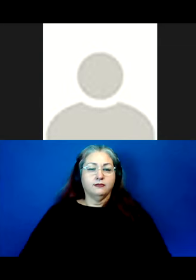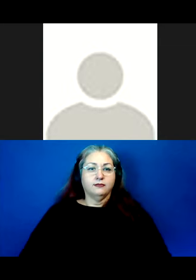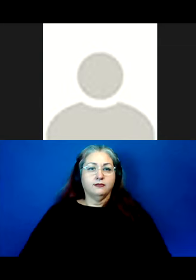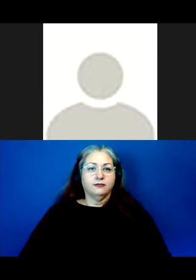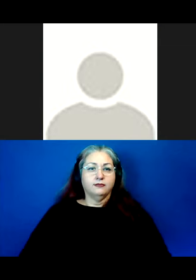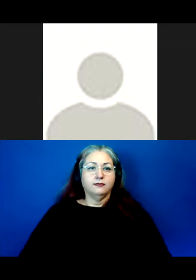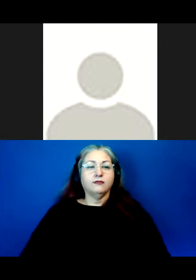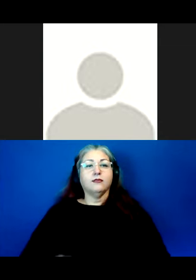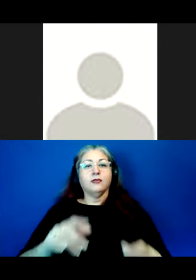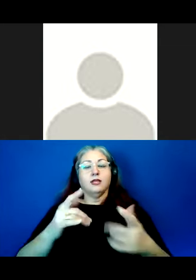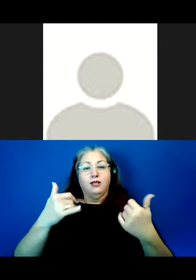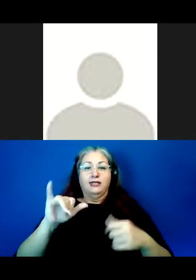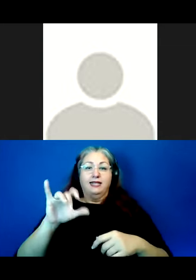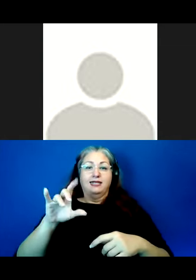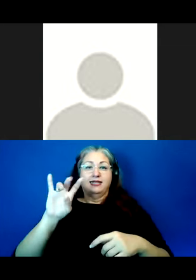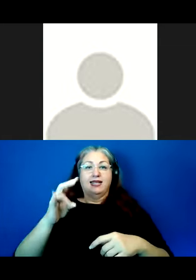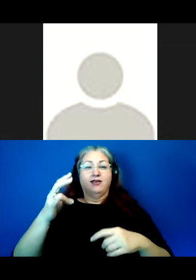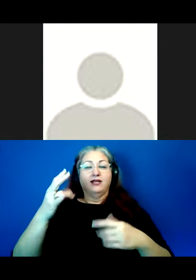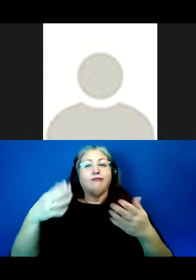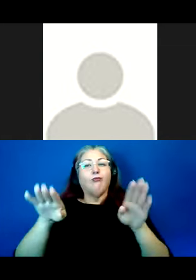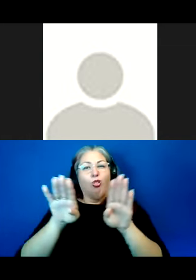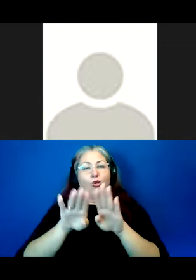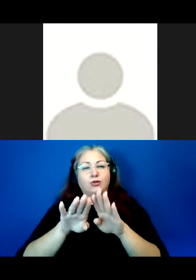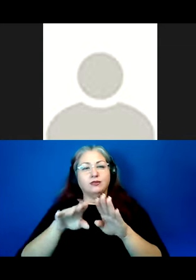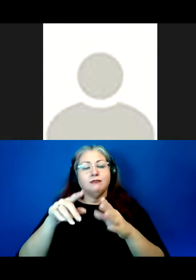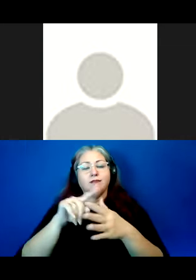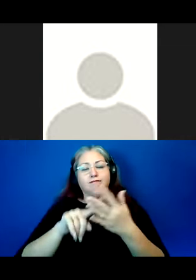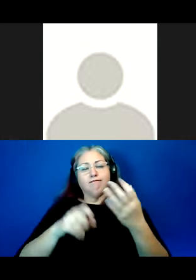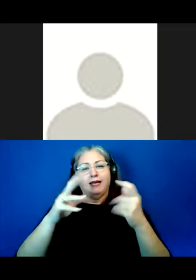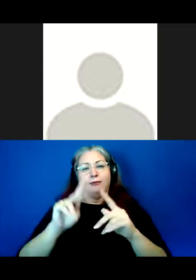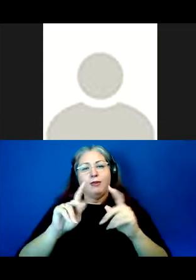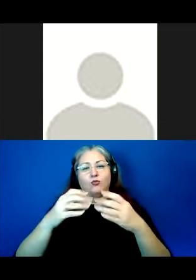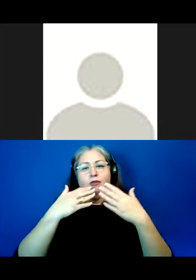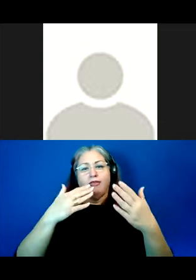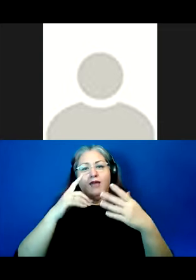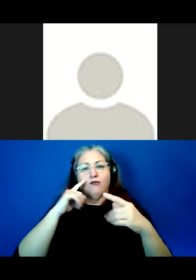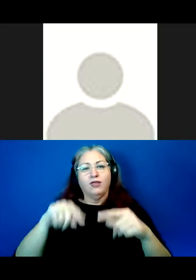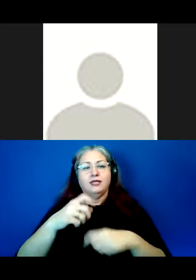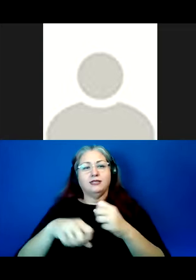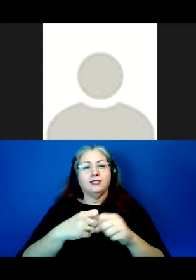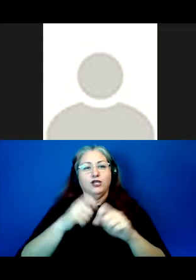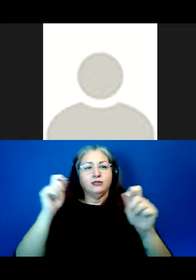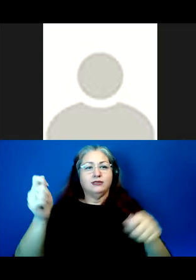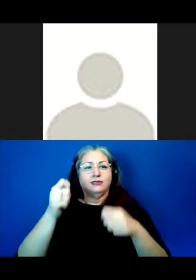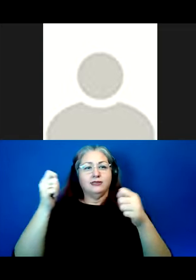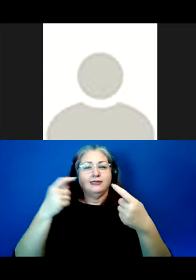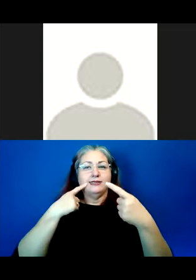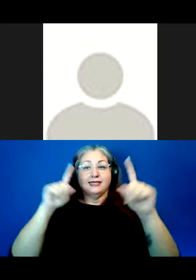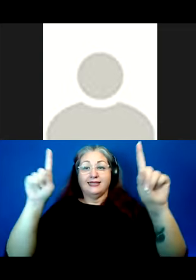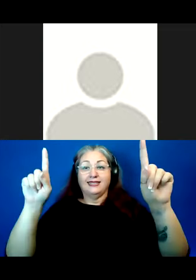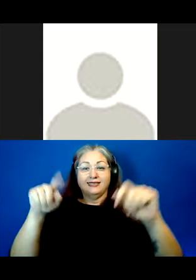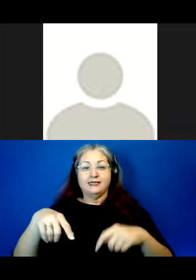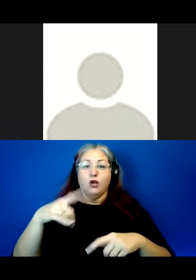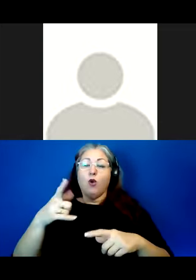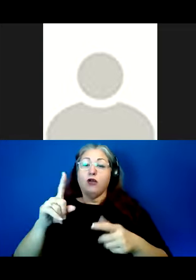As we bring the ICLD C7 to a close, we have many people to thank for the success of this year's conference. First of all,